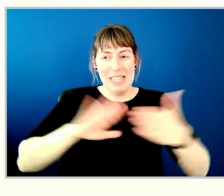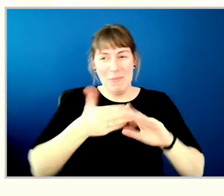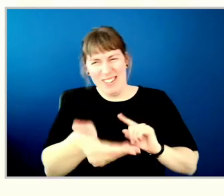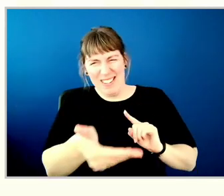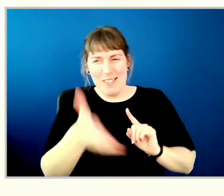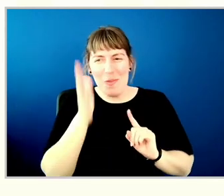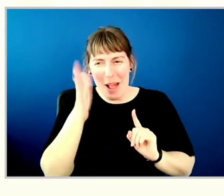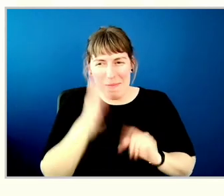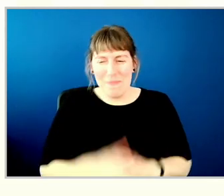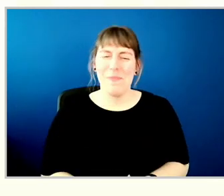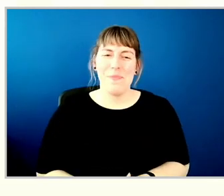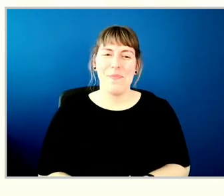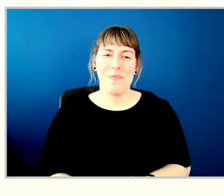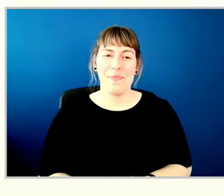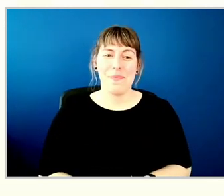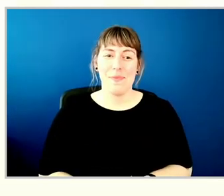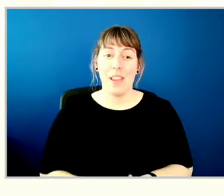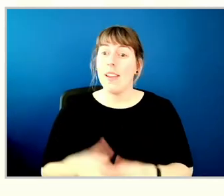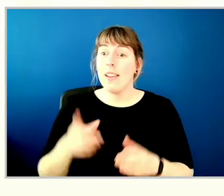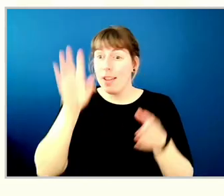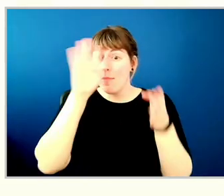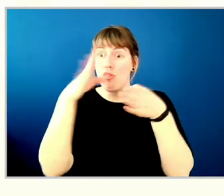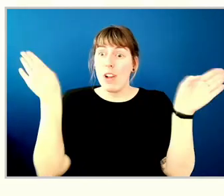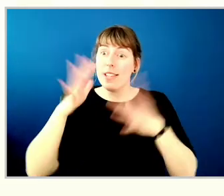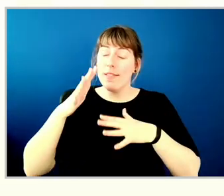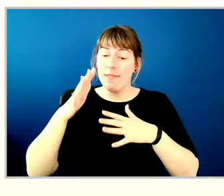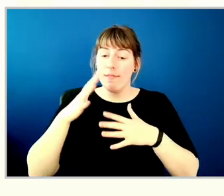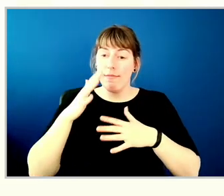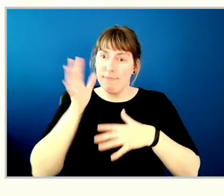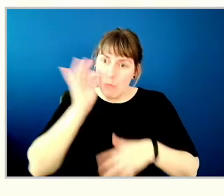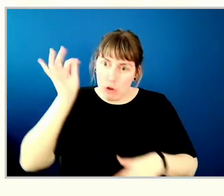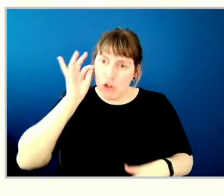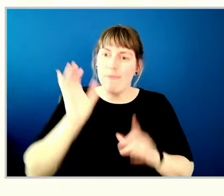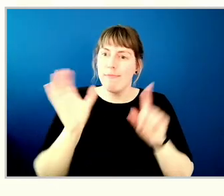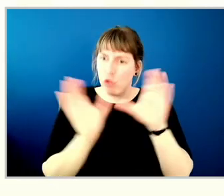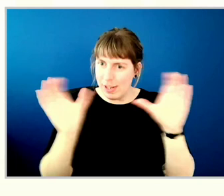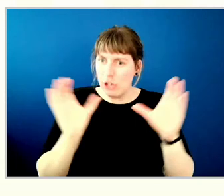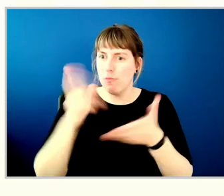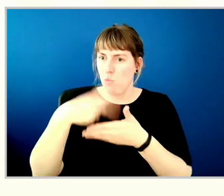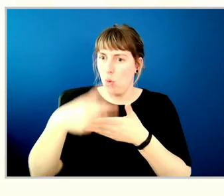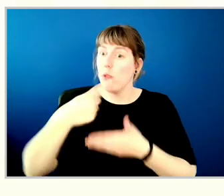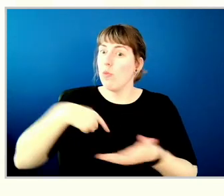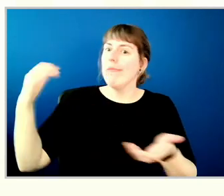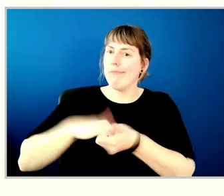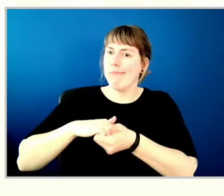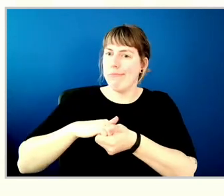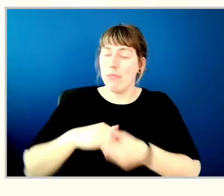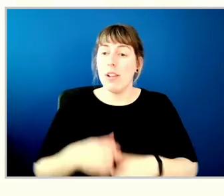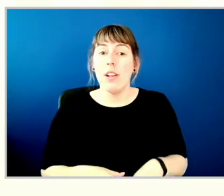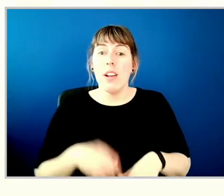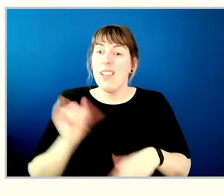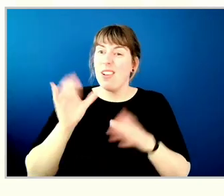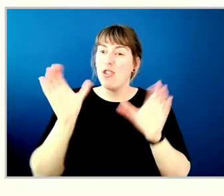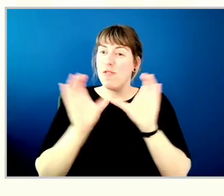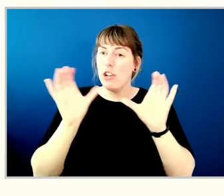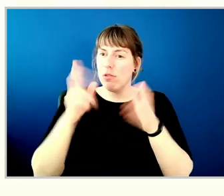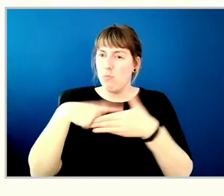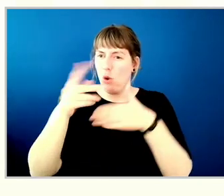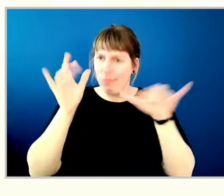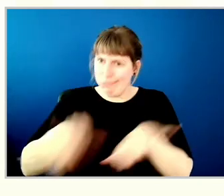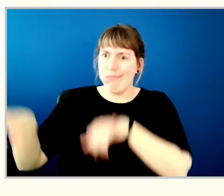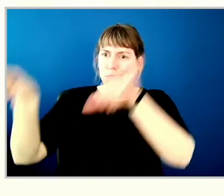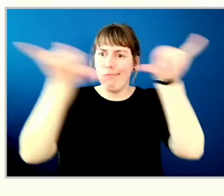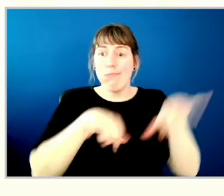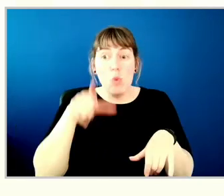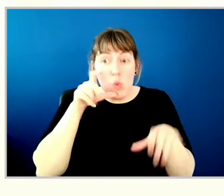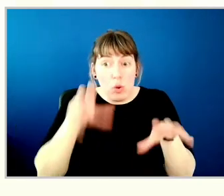We also signed on to the Progressive Aboriginal Relations Certification Program. This is a standardized certification program run by the Canadian